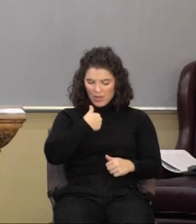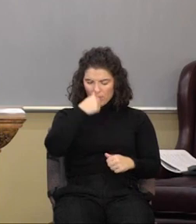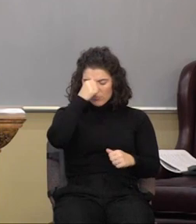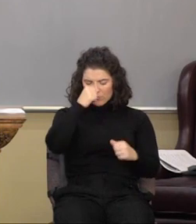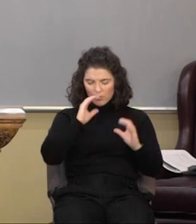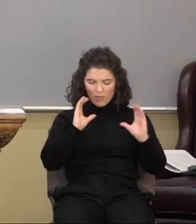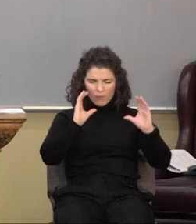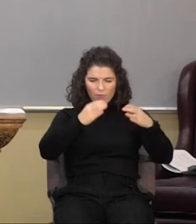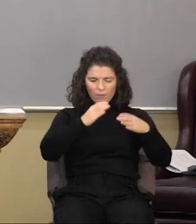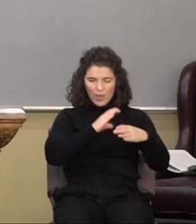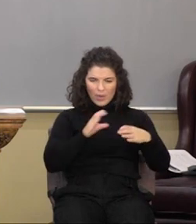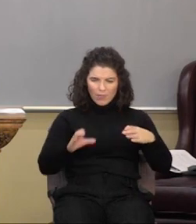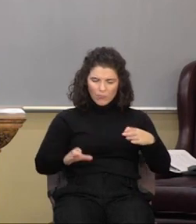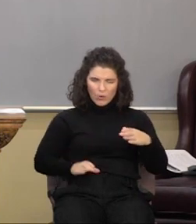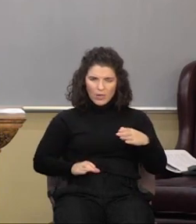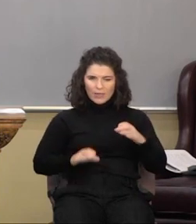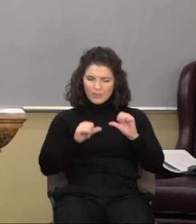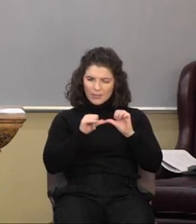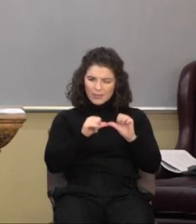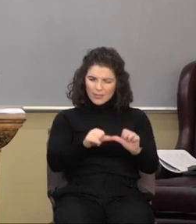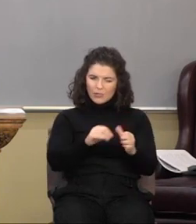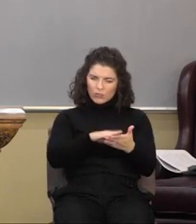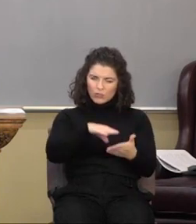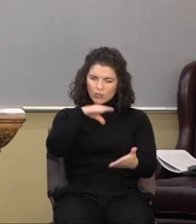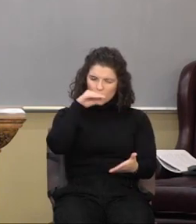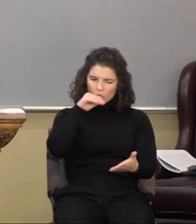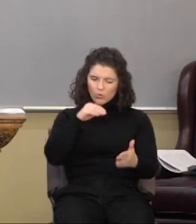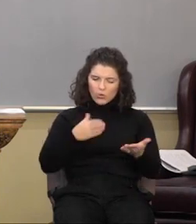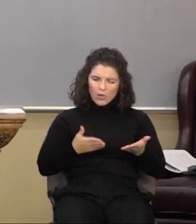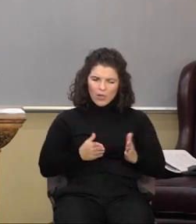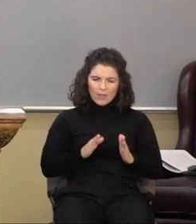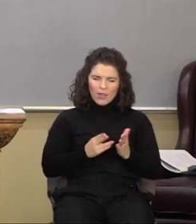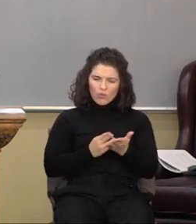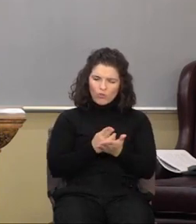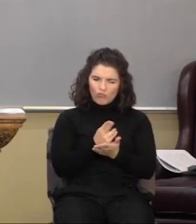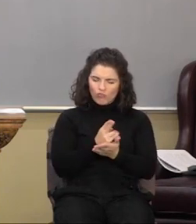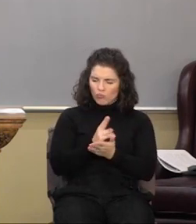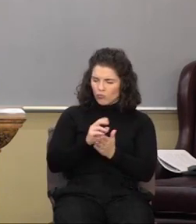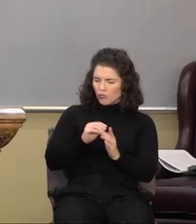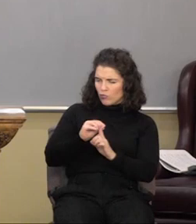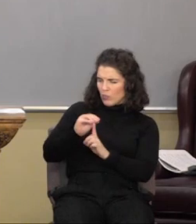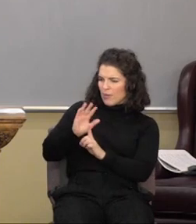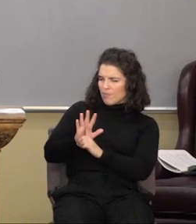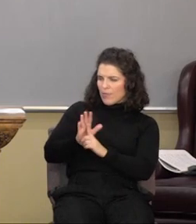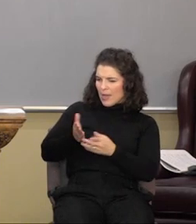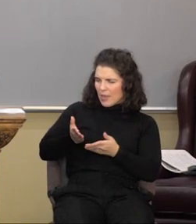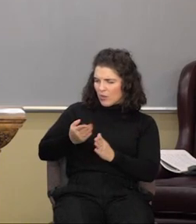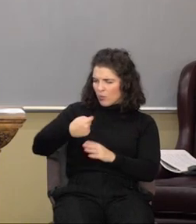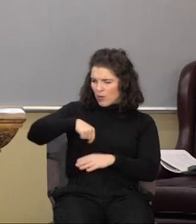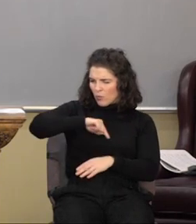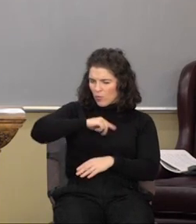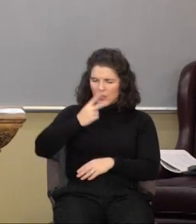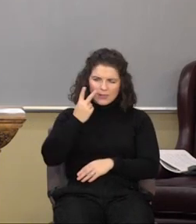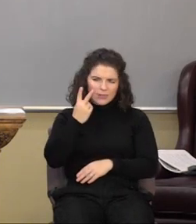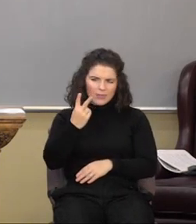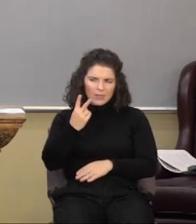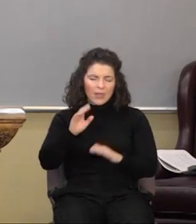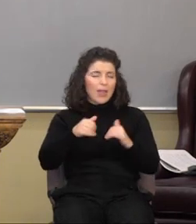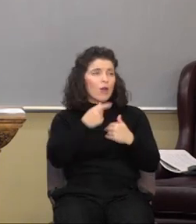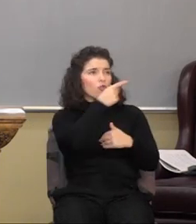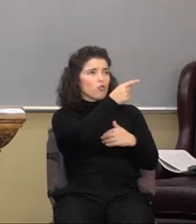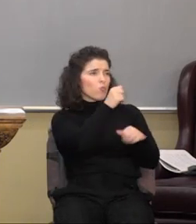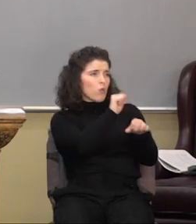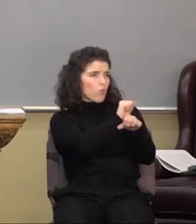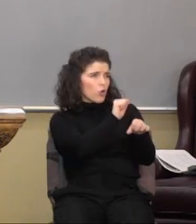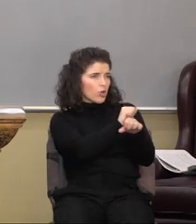learn and may we allow the truth to impact the way we see how you're working, see who you